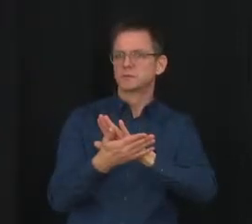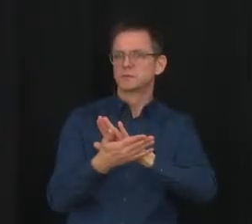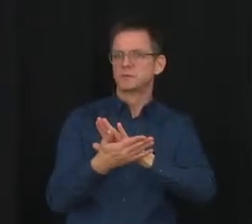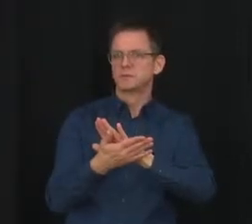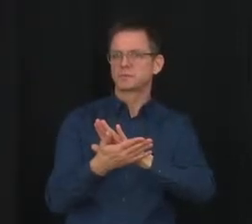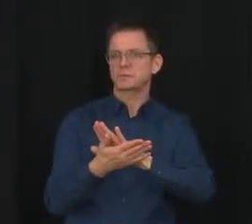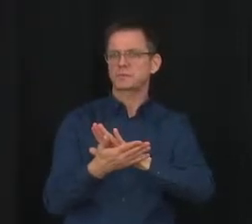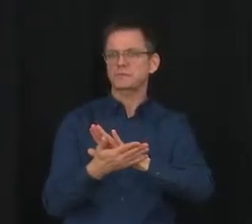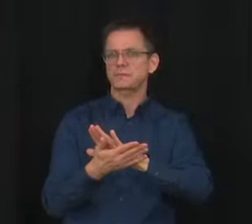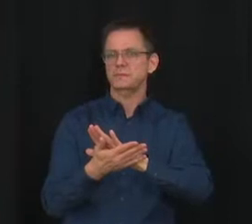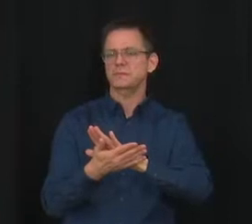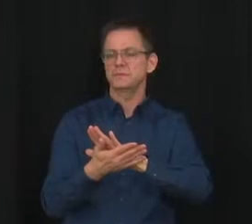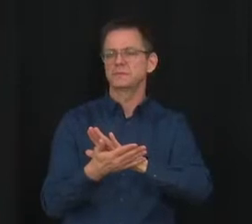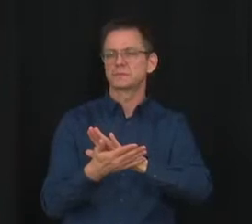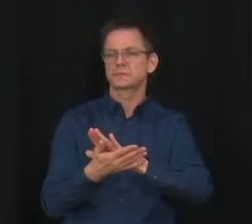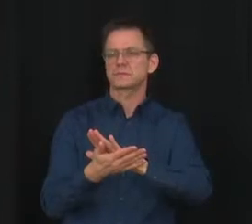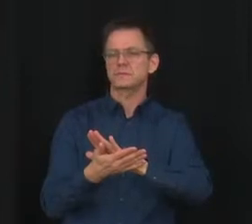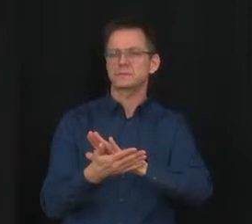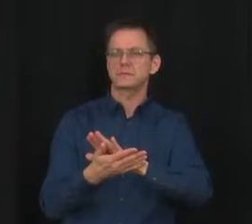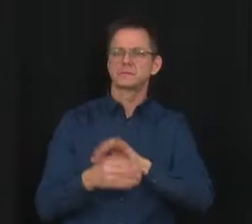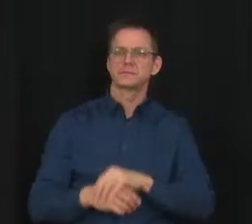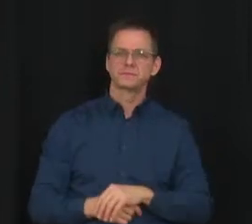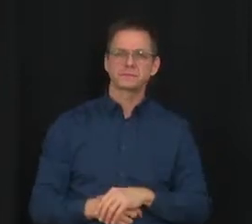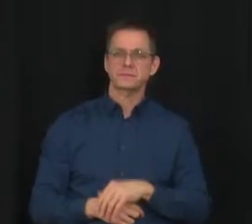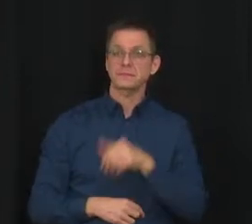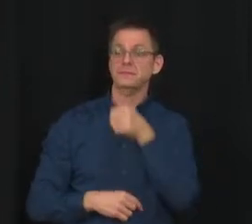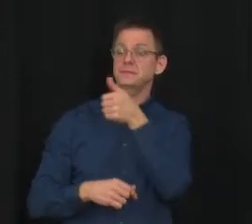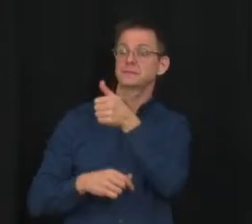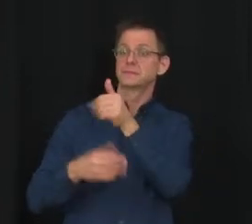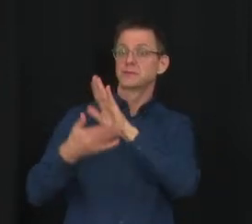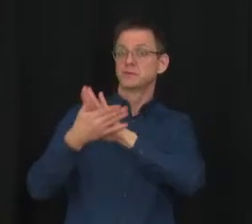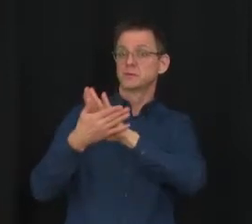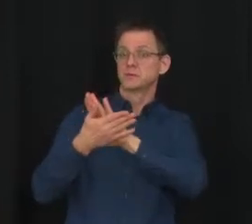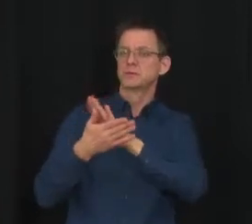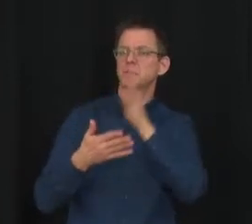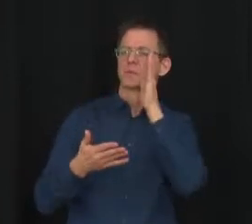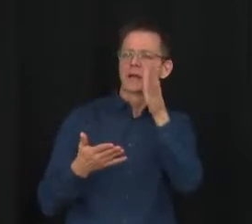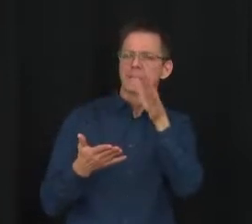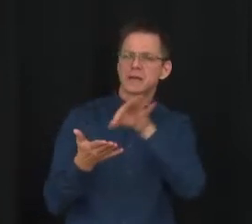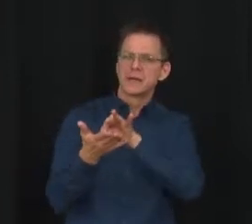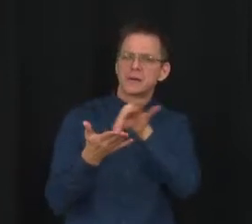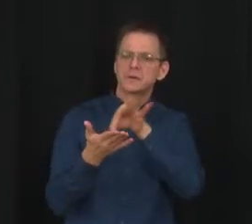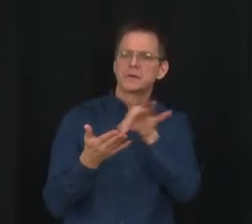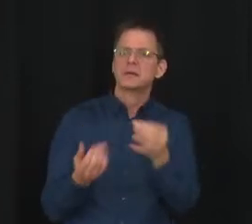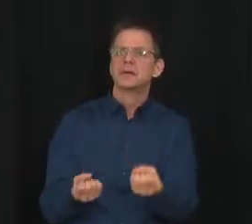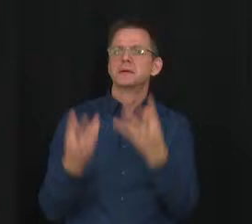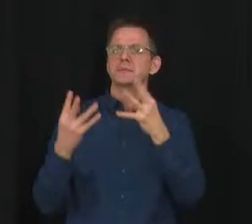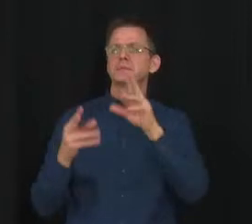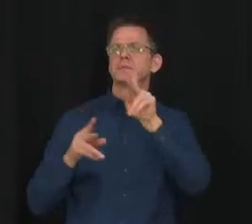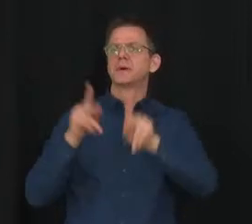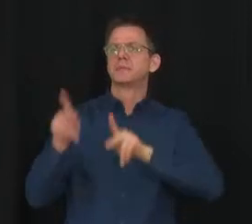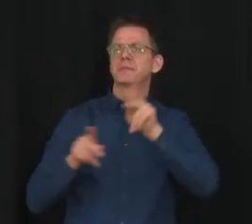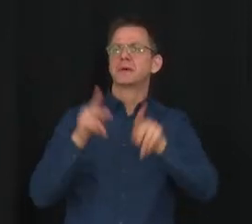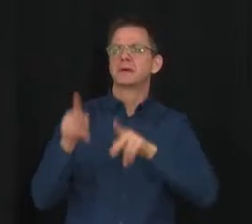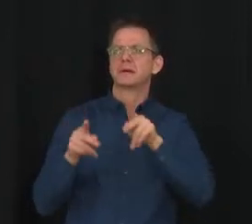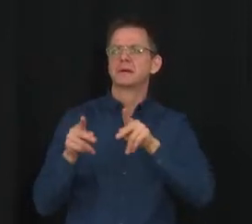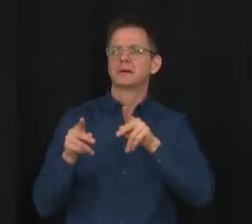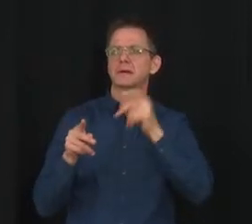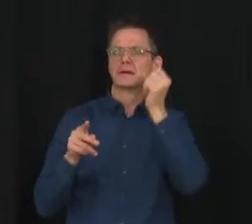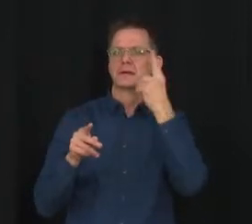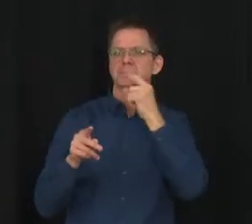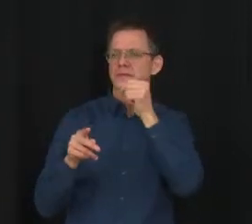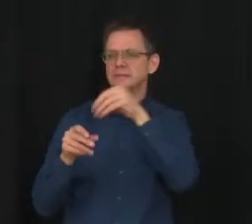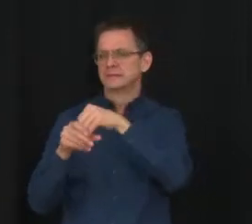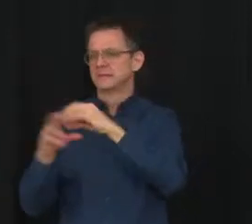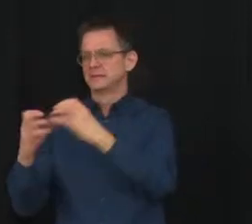at the school authorities themselves will track absenteeism. From a general perspective, we are looking to refine the actual numbers